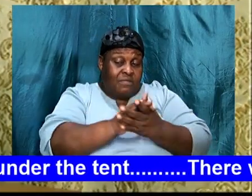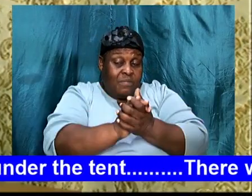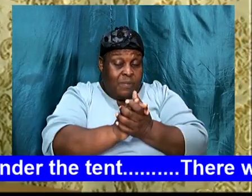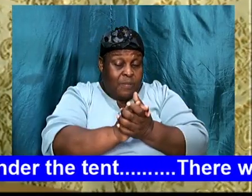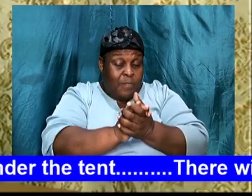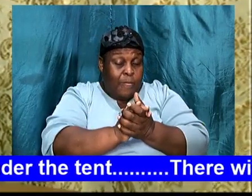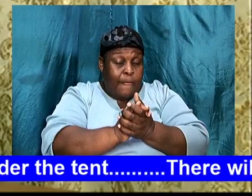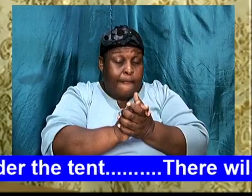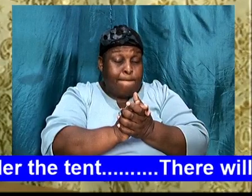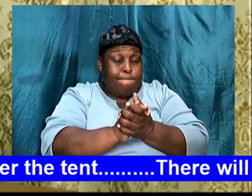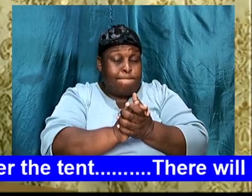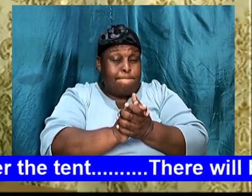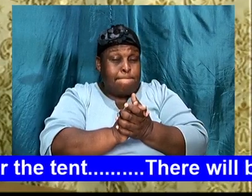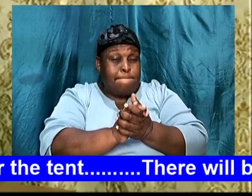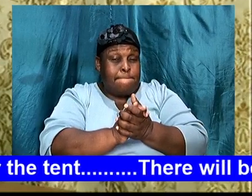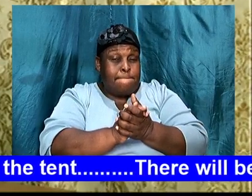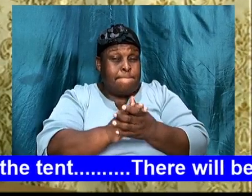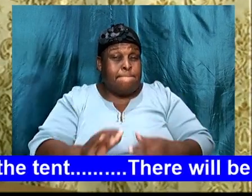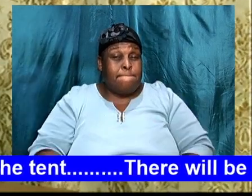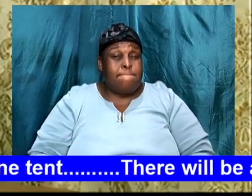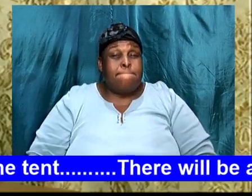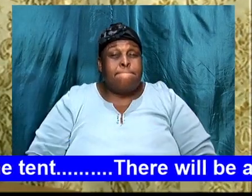that, that,